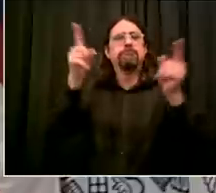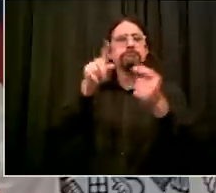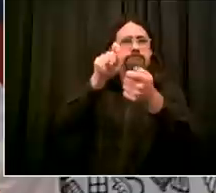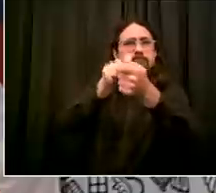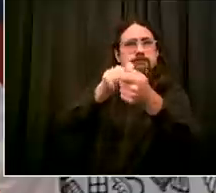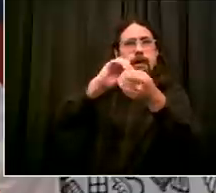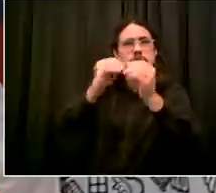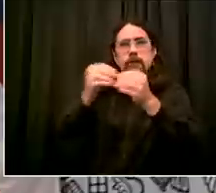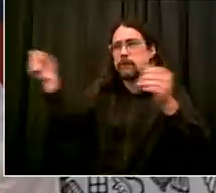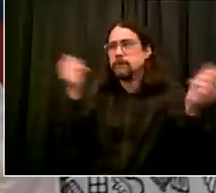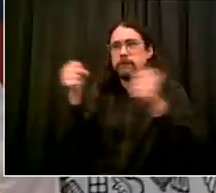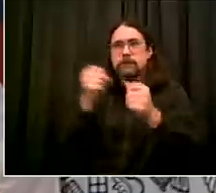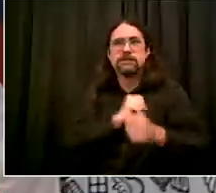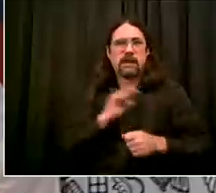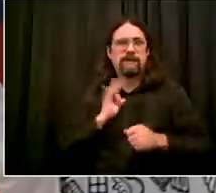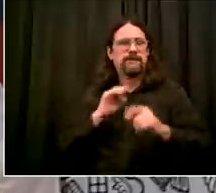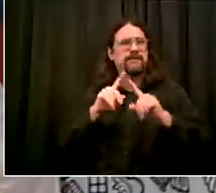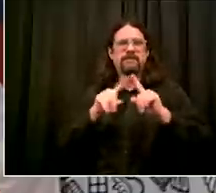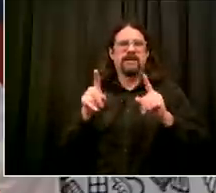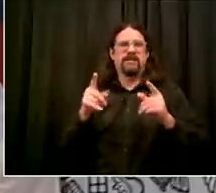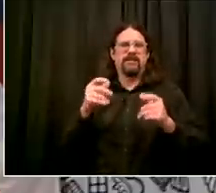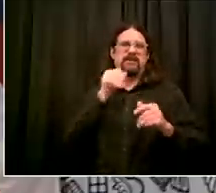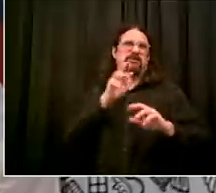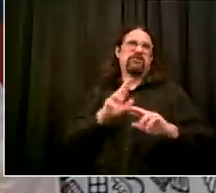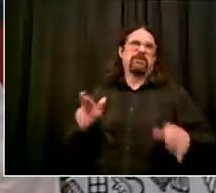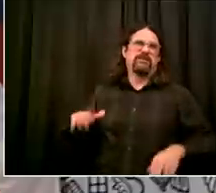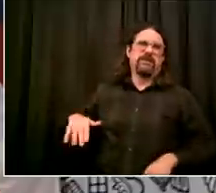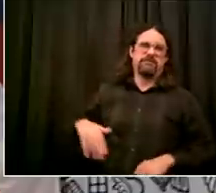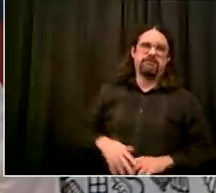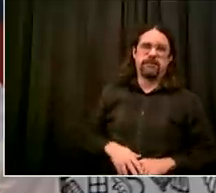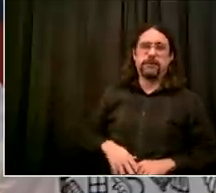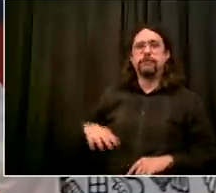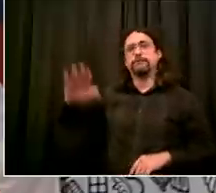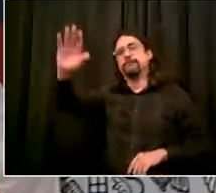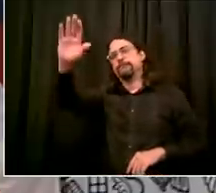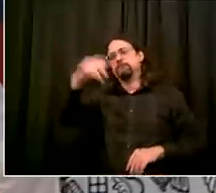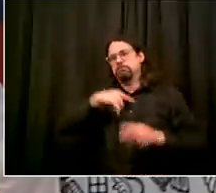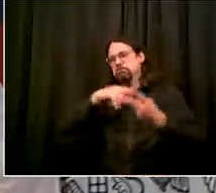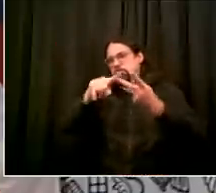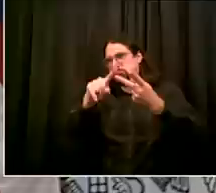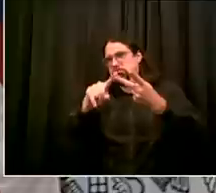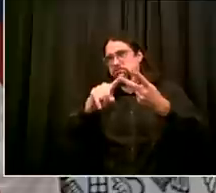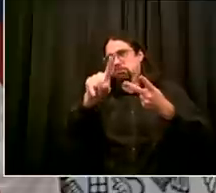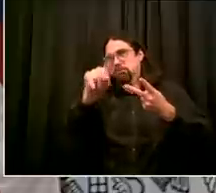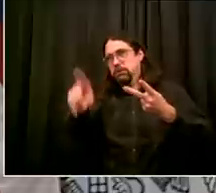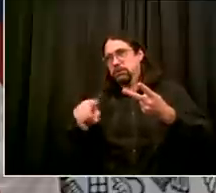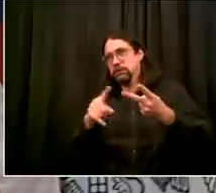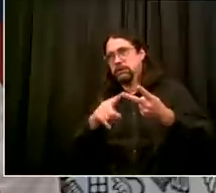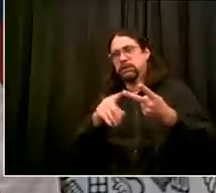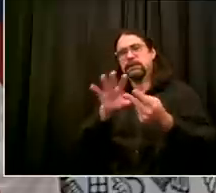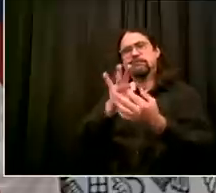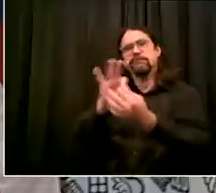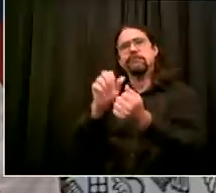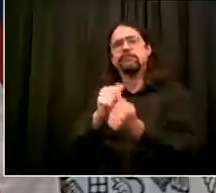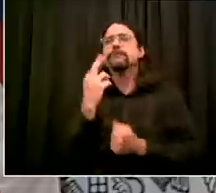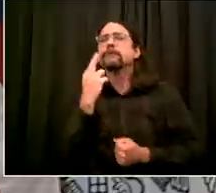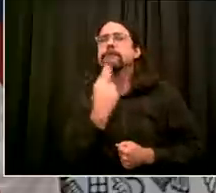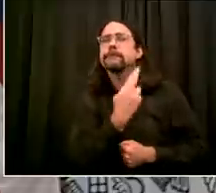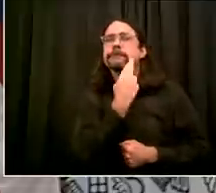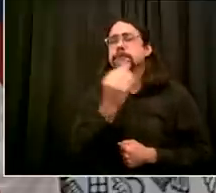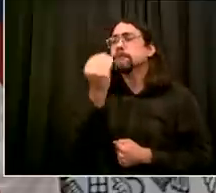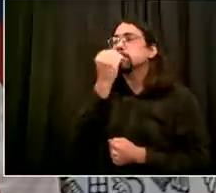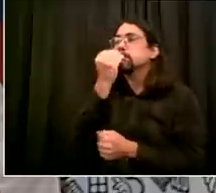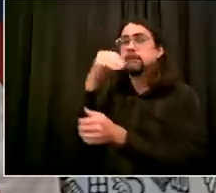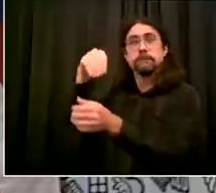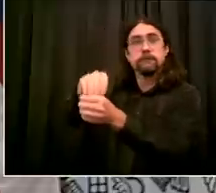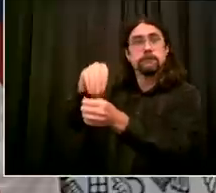restaurants have been asking for details for weeks boston has a plan to allow restaurants to set up heaters and to extend their indoor dining plan